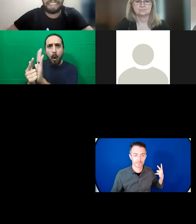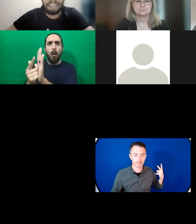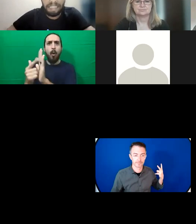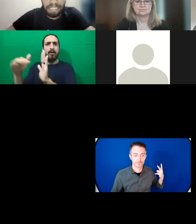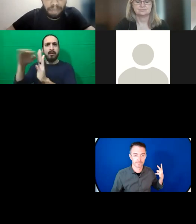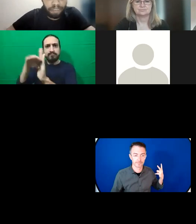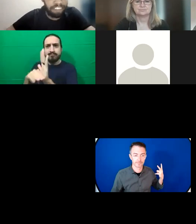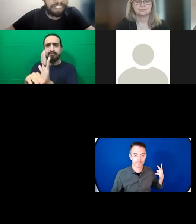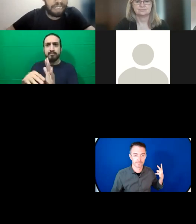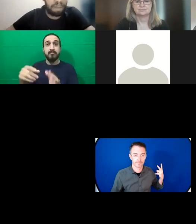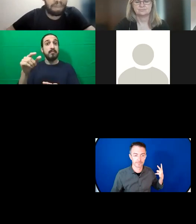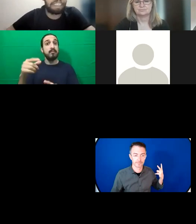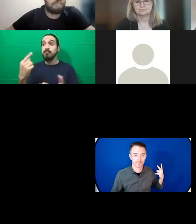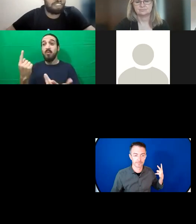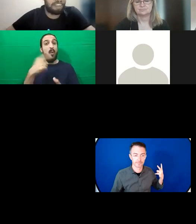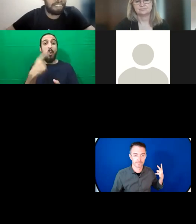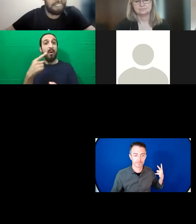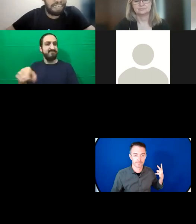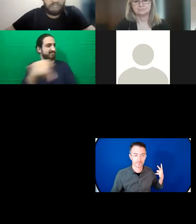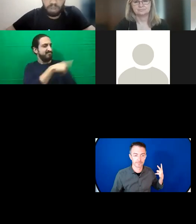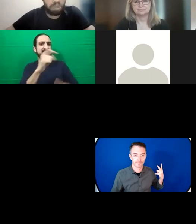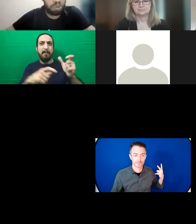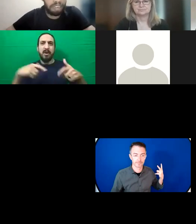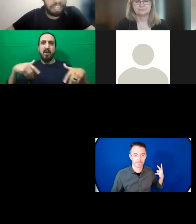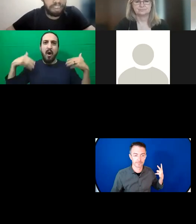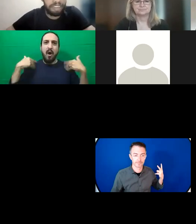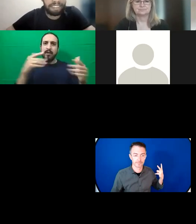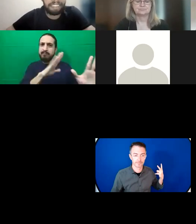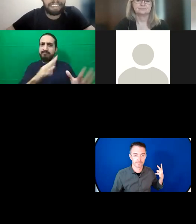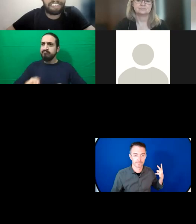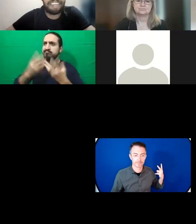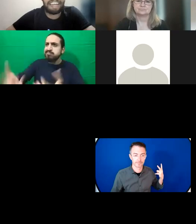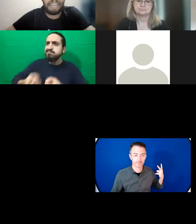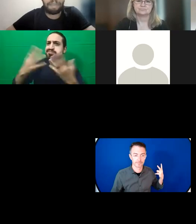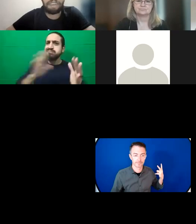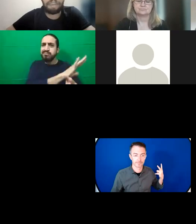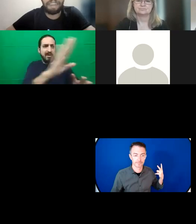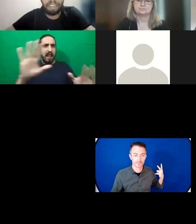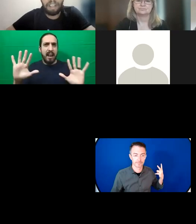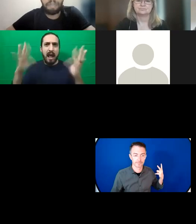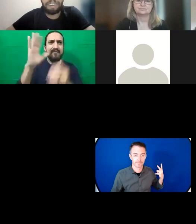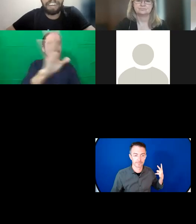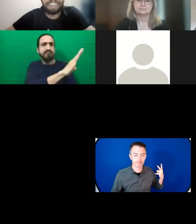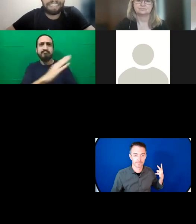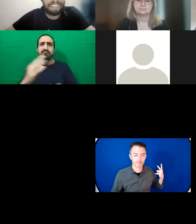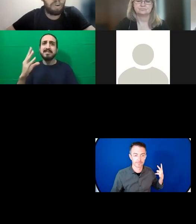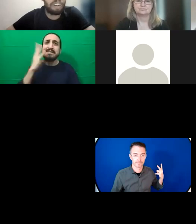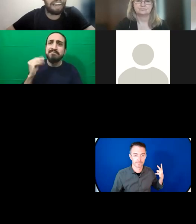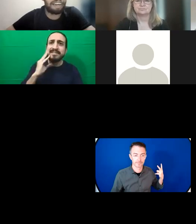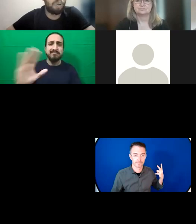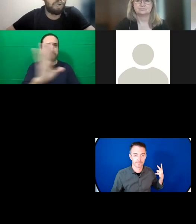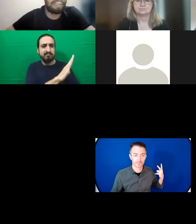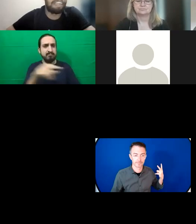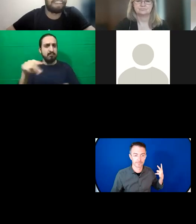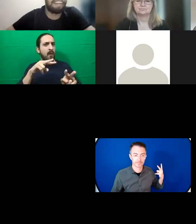and their in the private and public sphere it also requires that training and capacity building of the relevant stakeholder